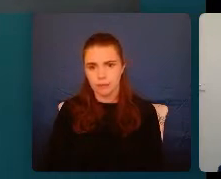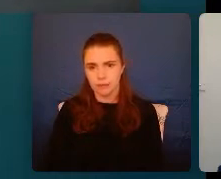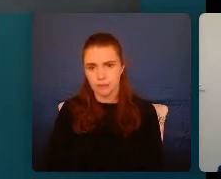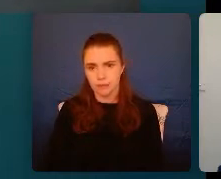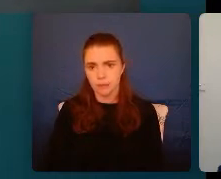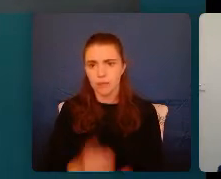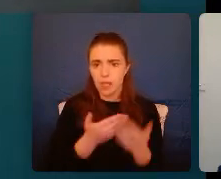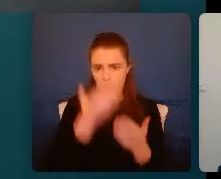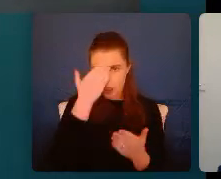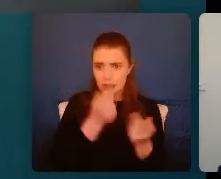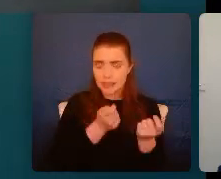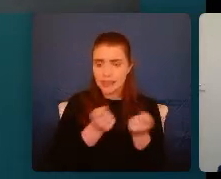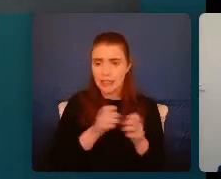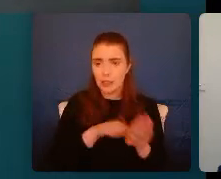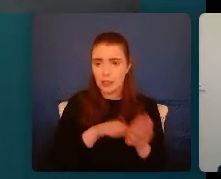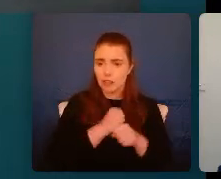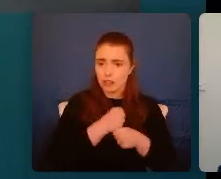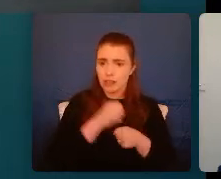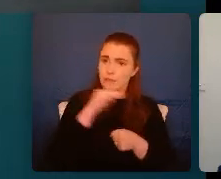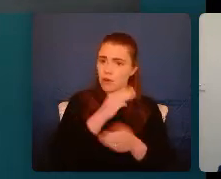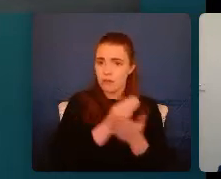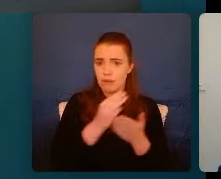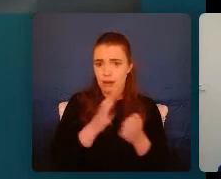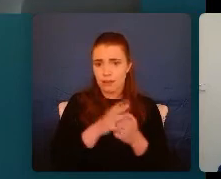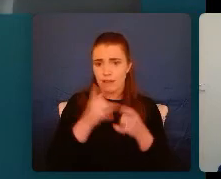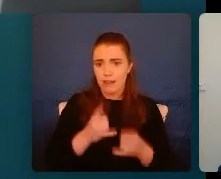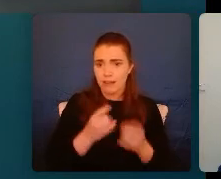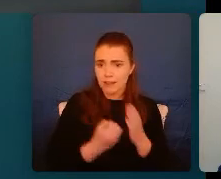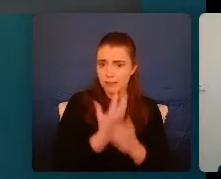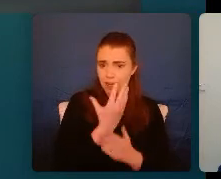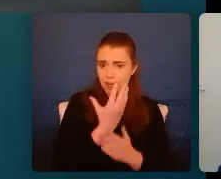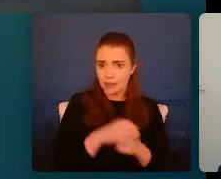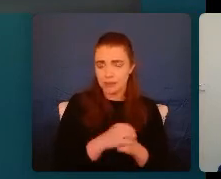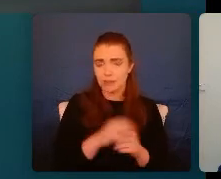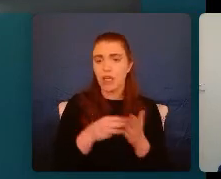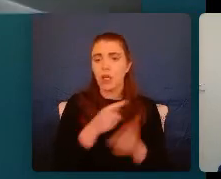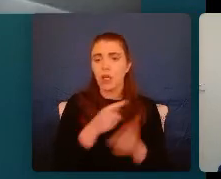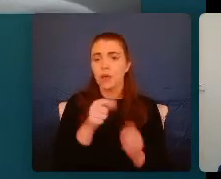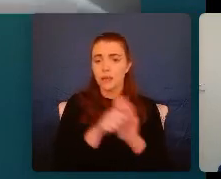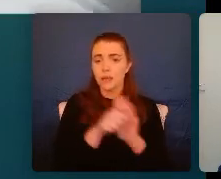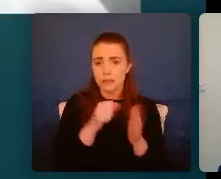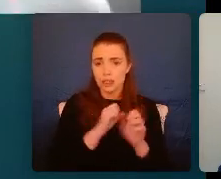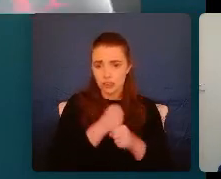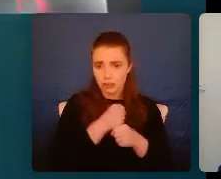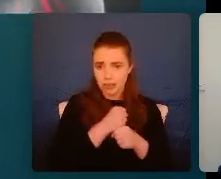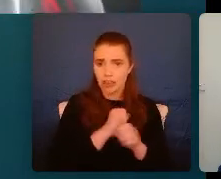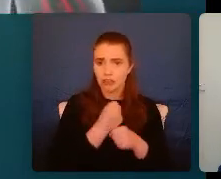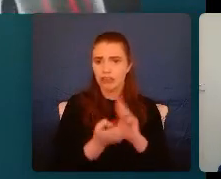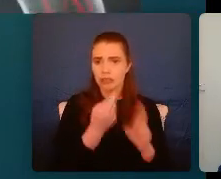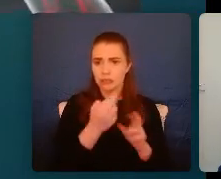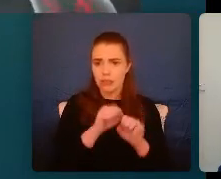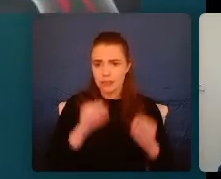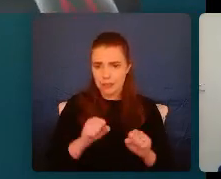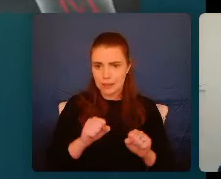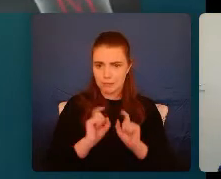Learning to deal with stress is an important part of healthy development. When experiencing stress, the stress response system is activated.